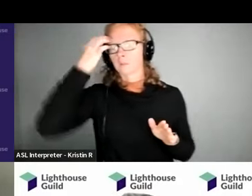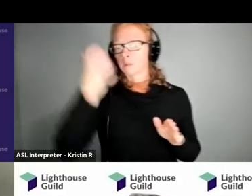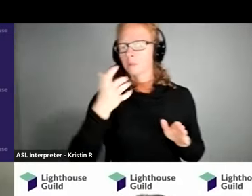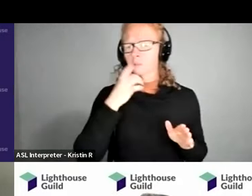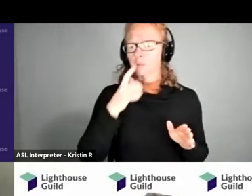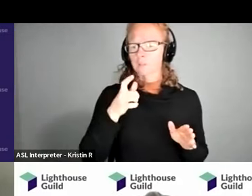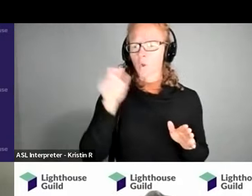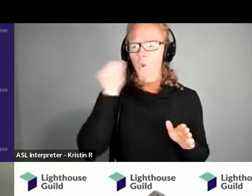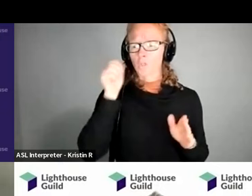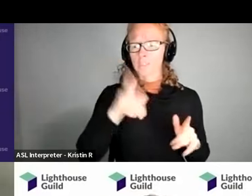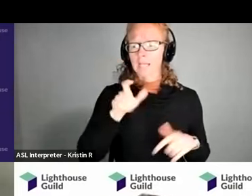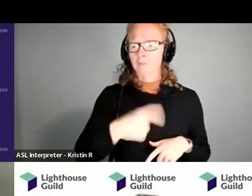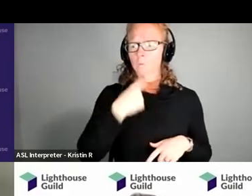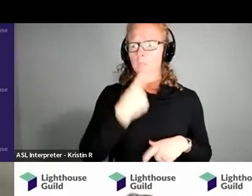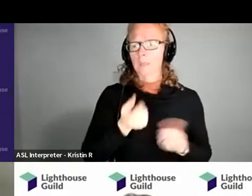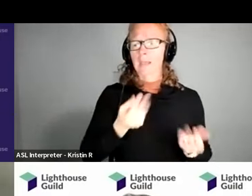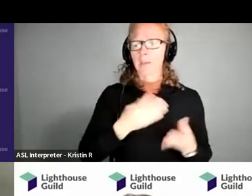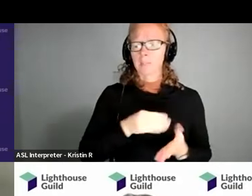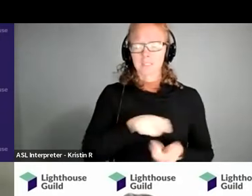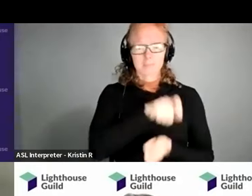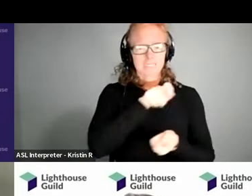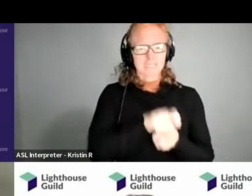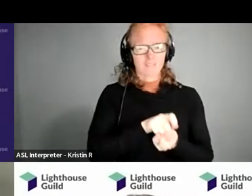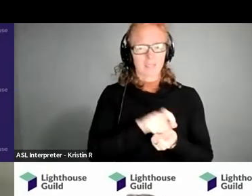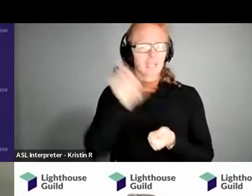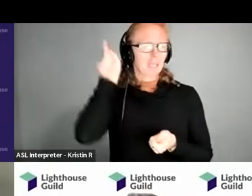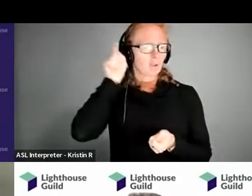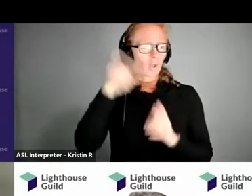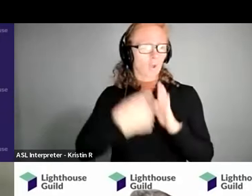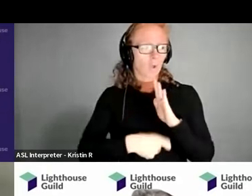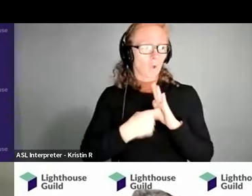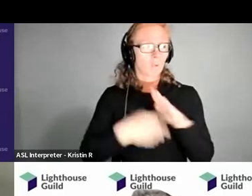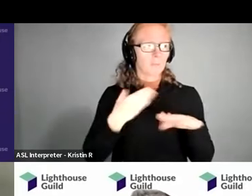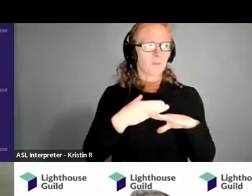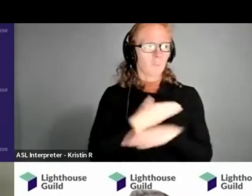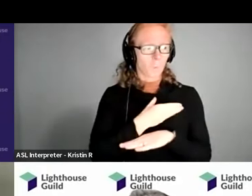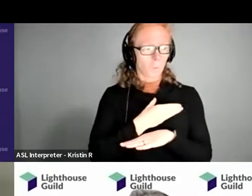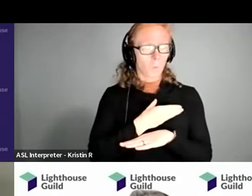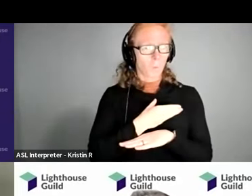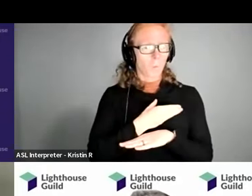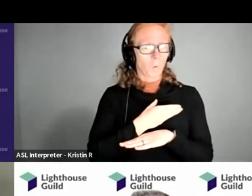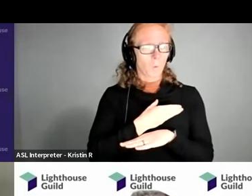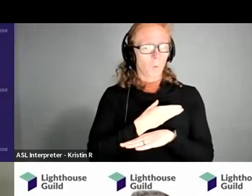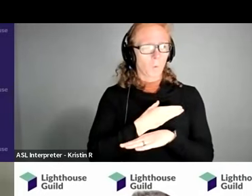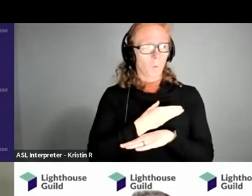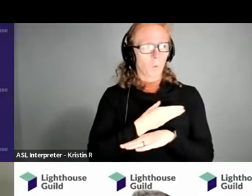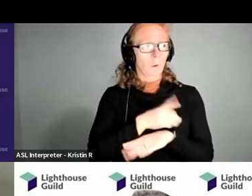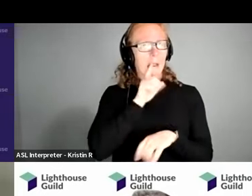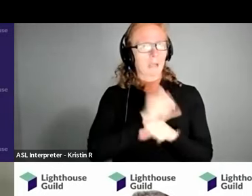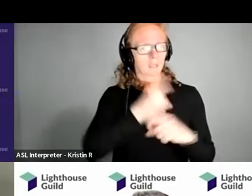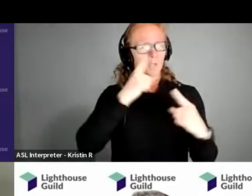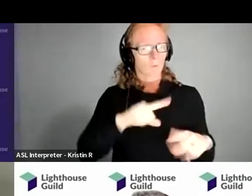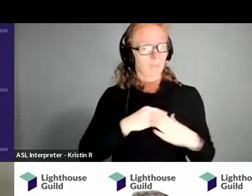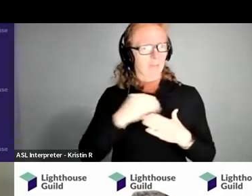you how much a specific hearing aid device is going to cost before you you actually agree to